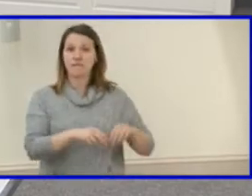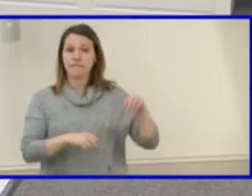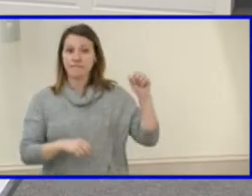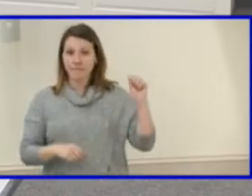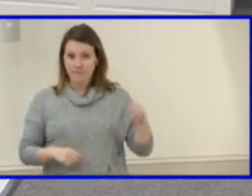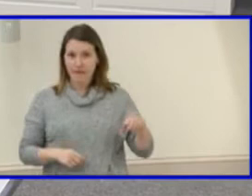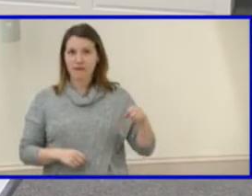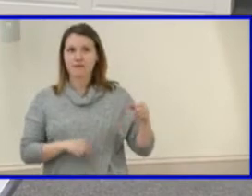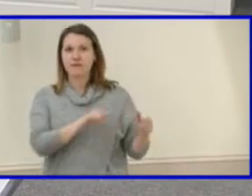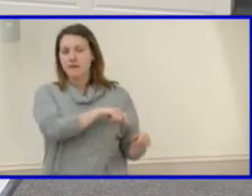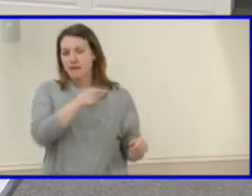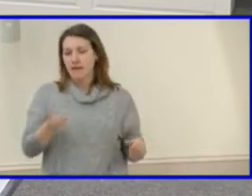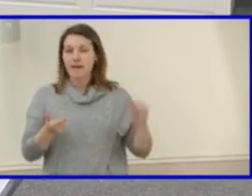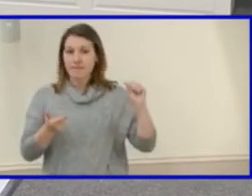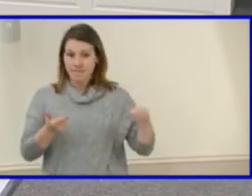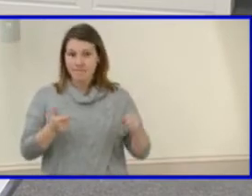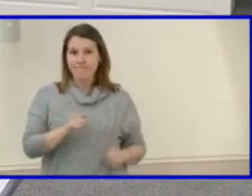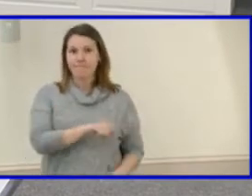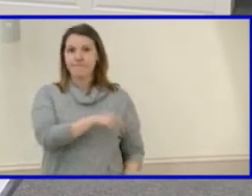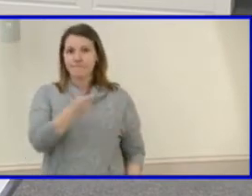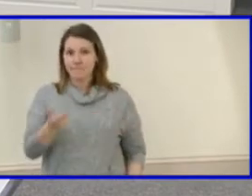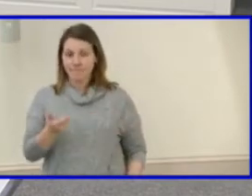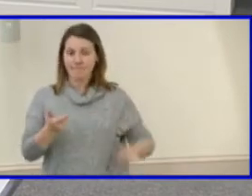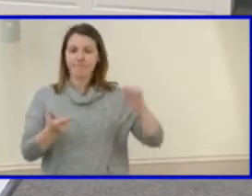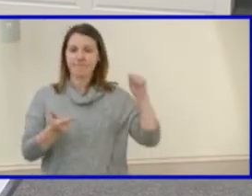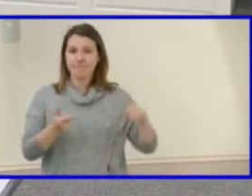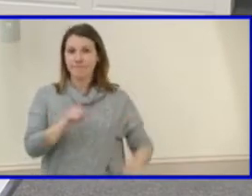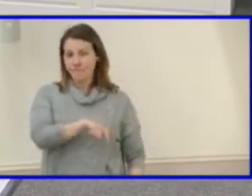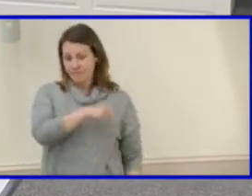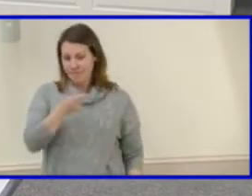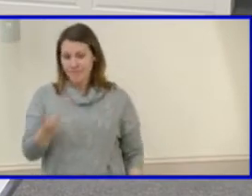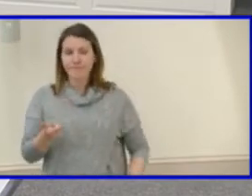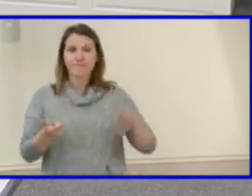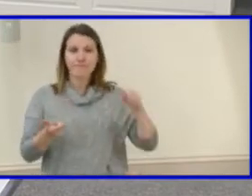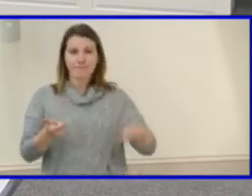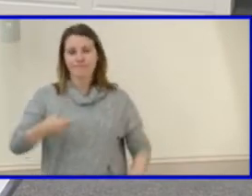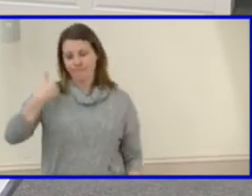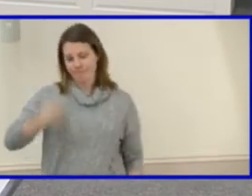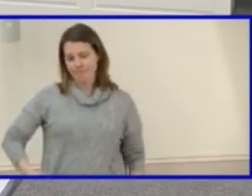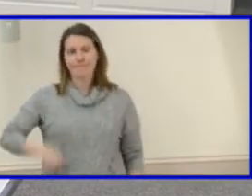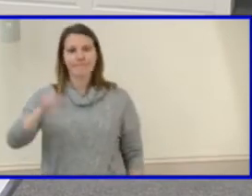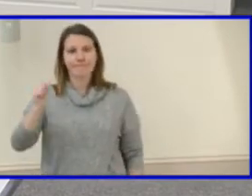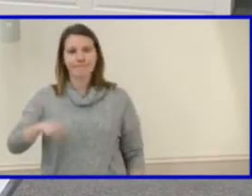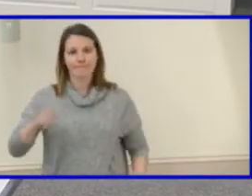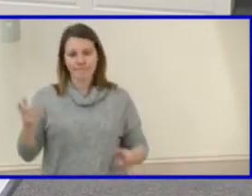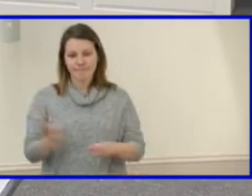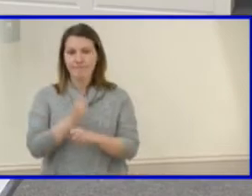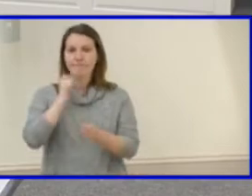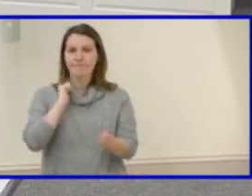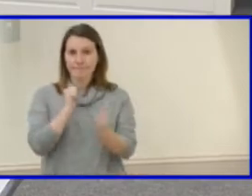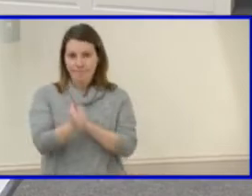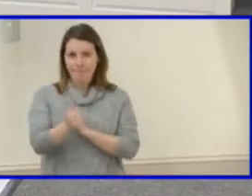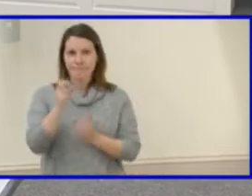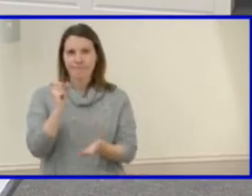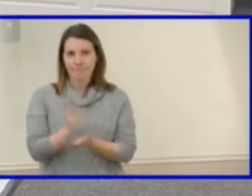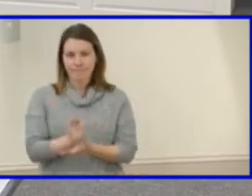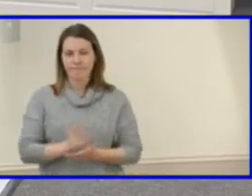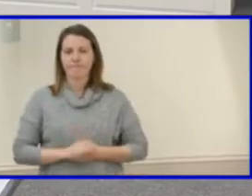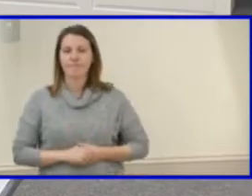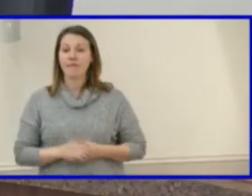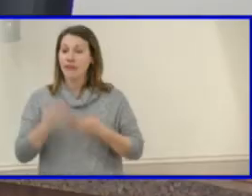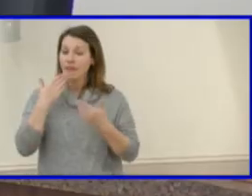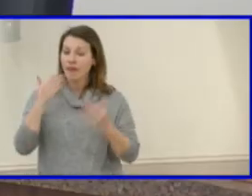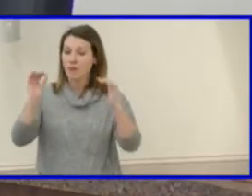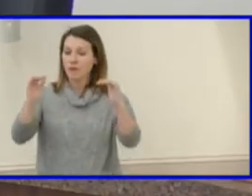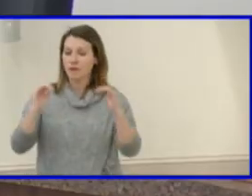Ms. Kinsella, Ms. Ogburn, Ms. Shea and I vote aye, the ayes have it, the policy has been approved. Thank you.